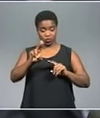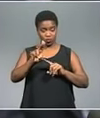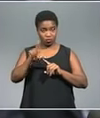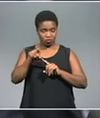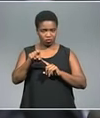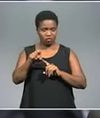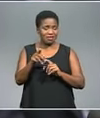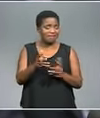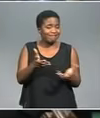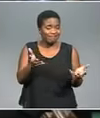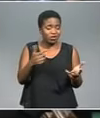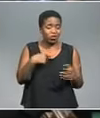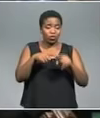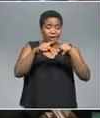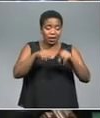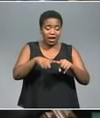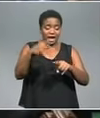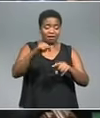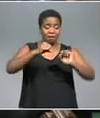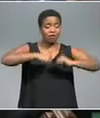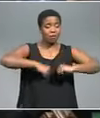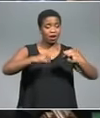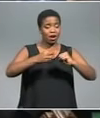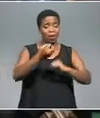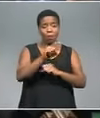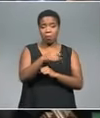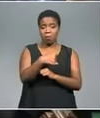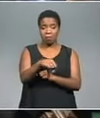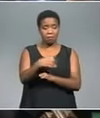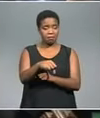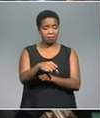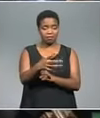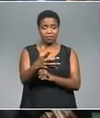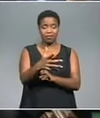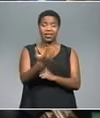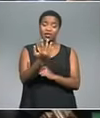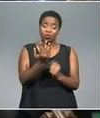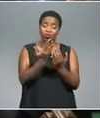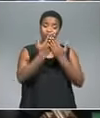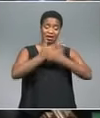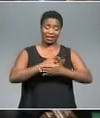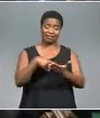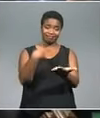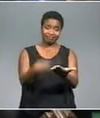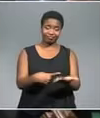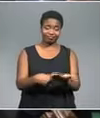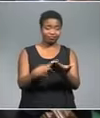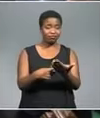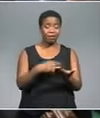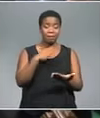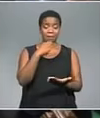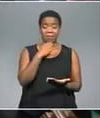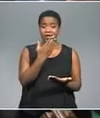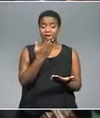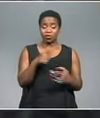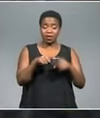a deal is struck or not. And the ramifications of a no-deal are likely to be quite disastrous, economically speaking, not